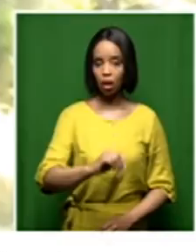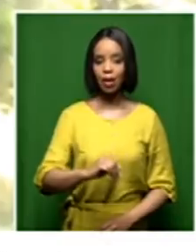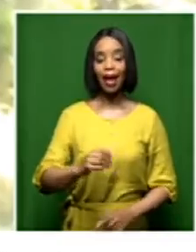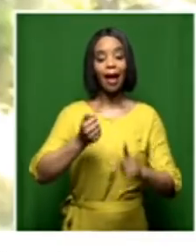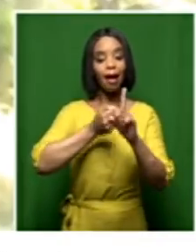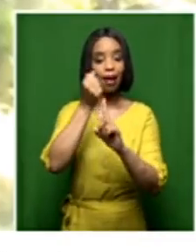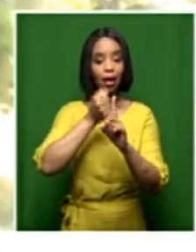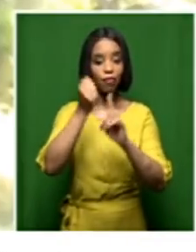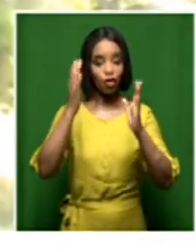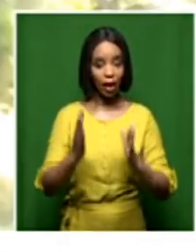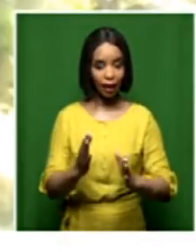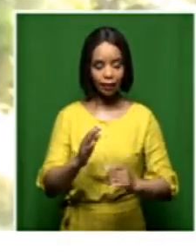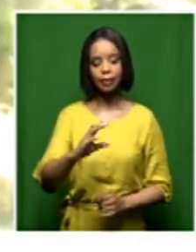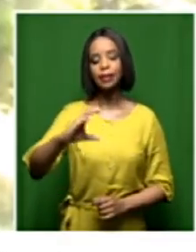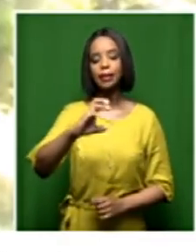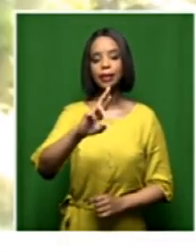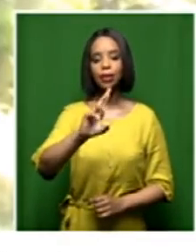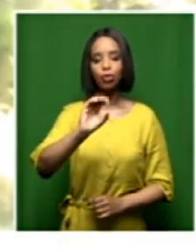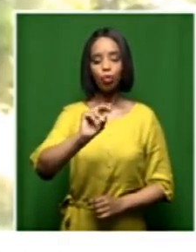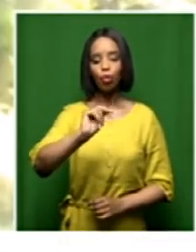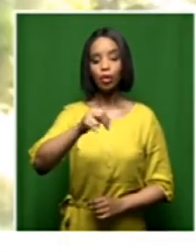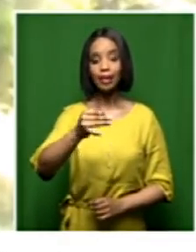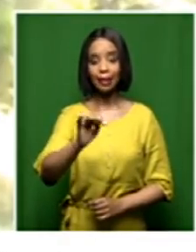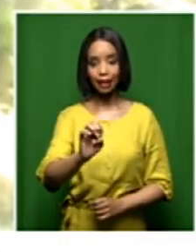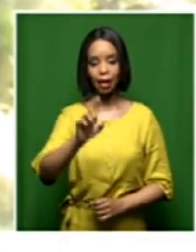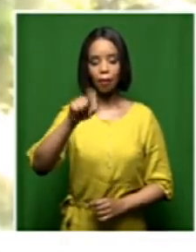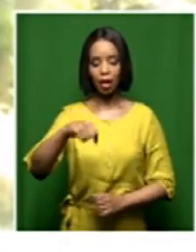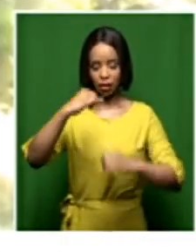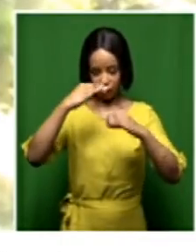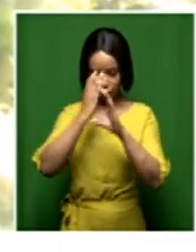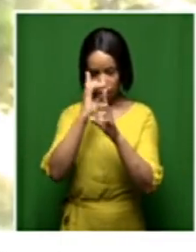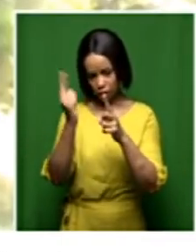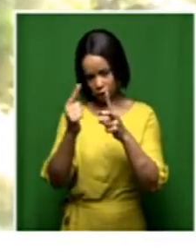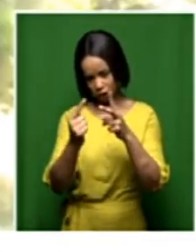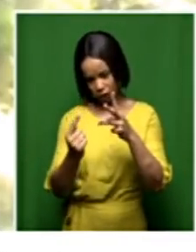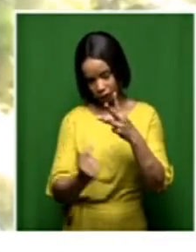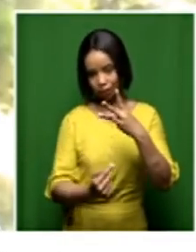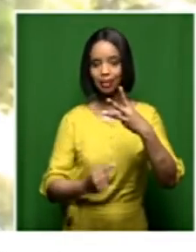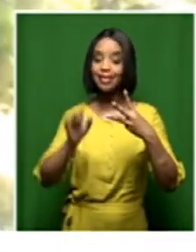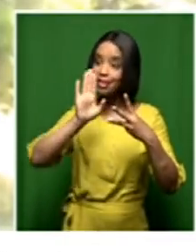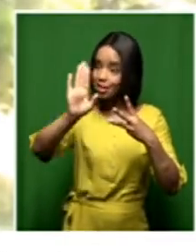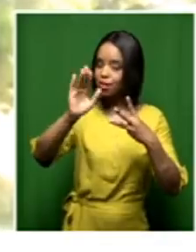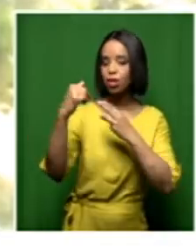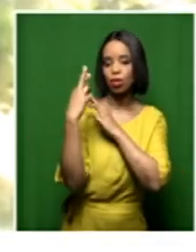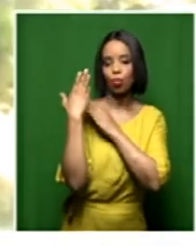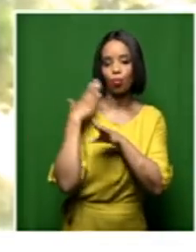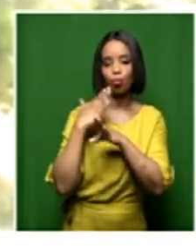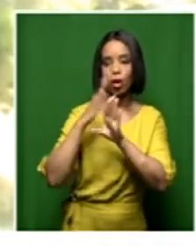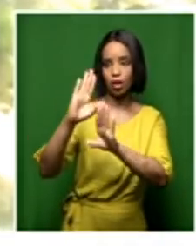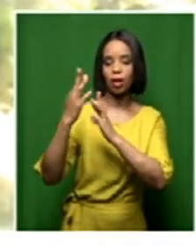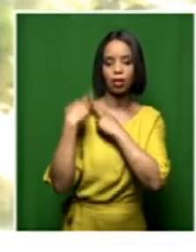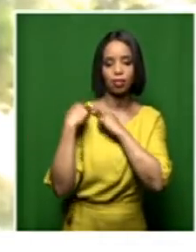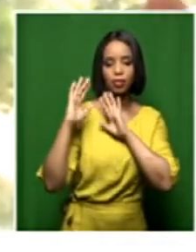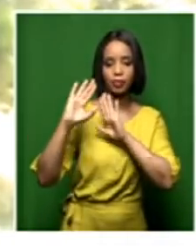of her work. And we were saying we need a demonstrated time-bound